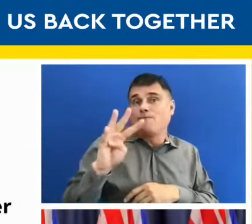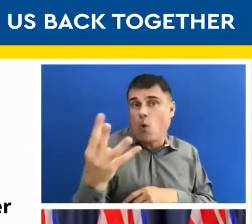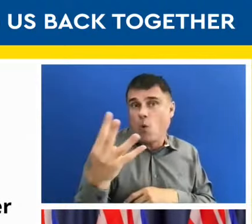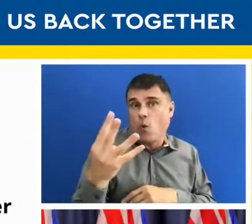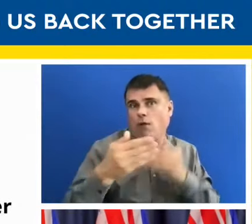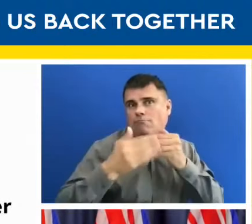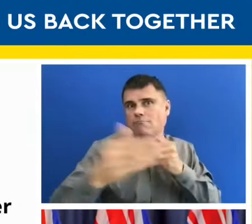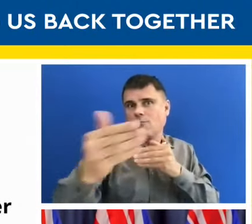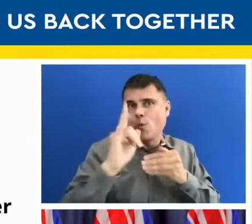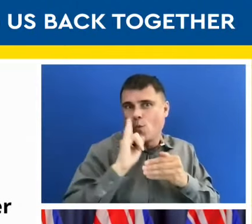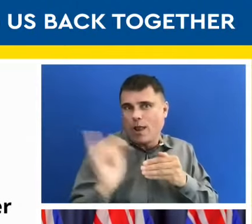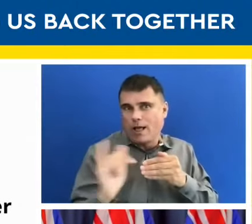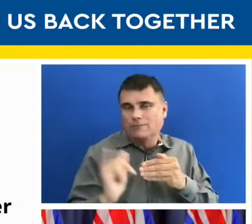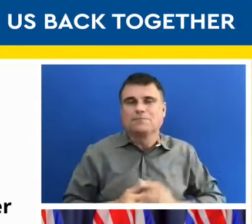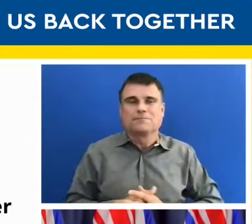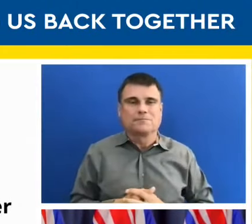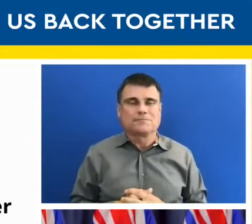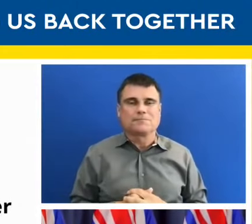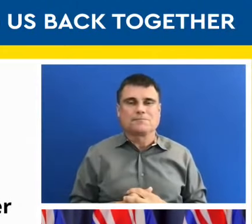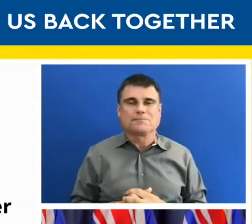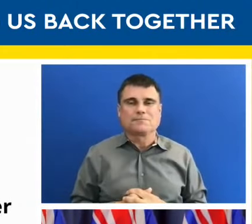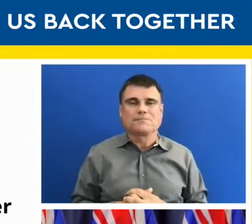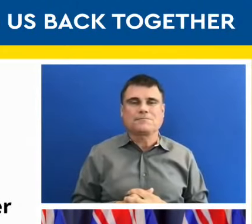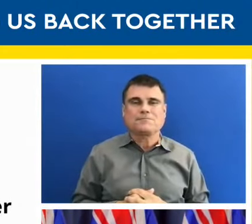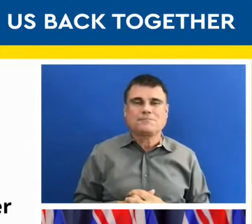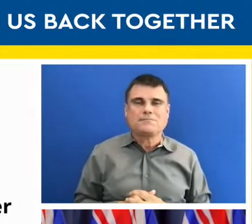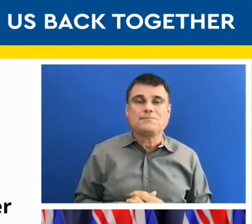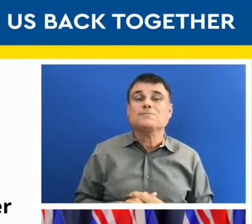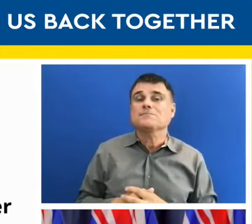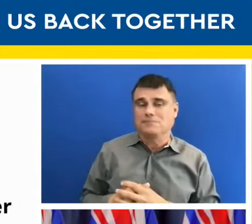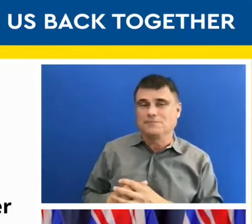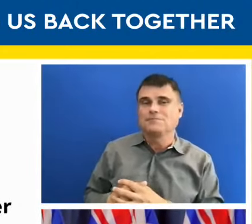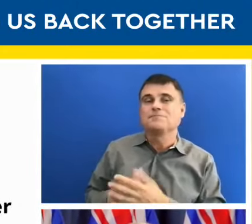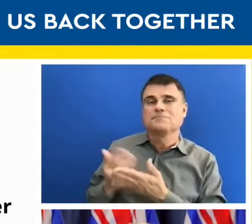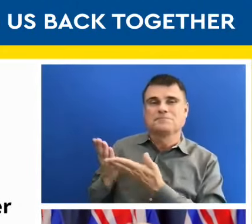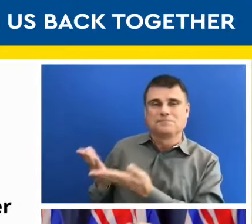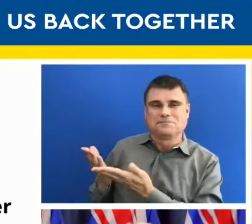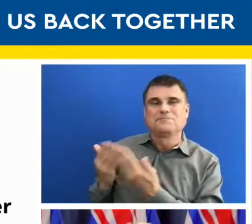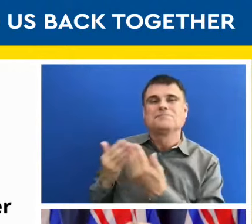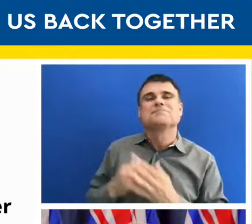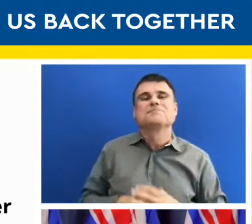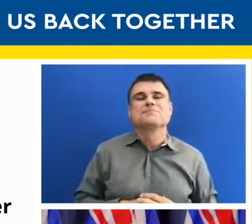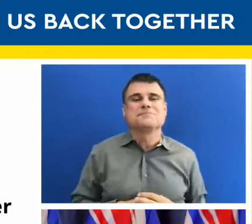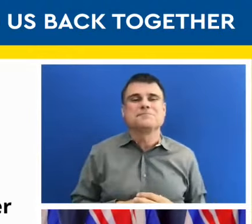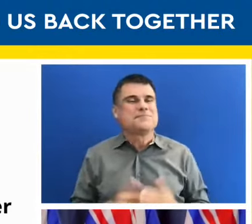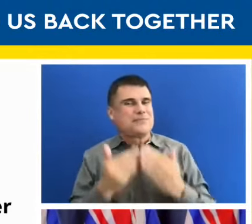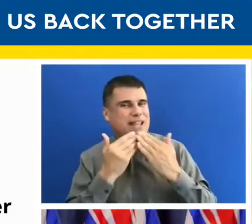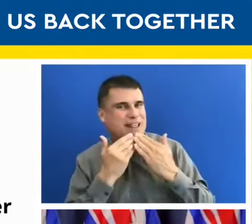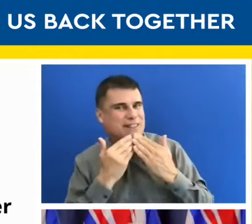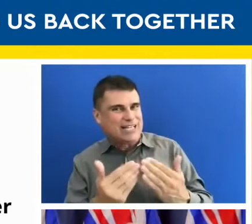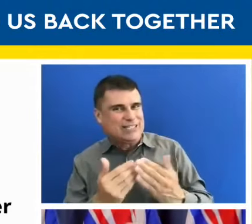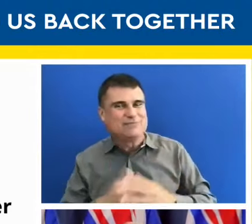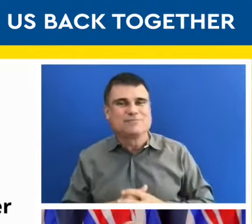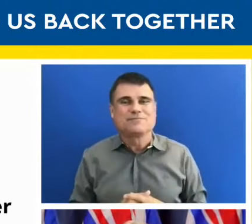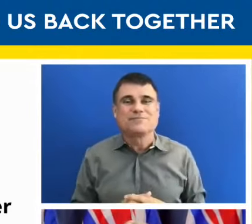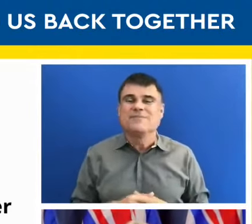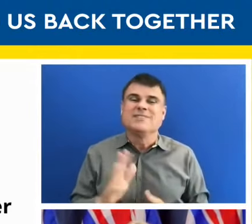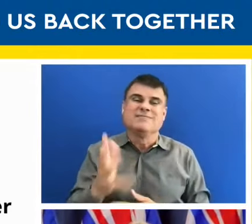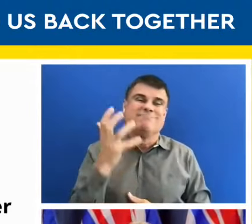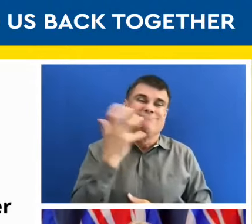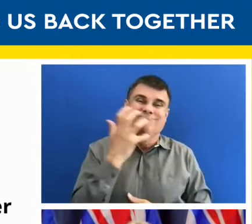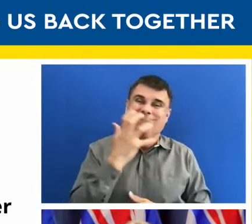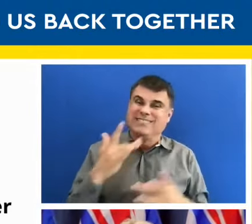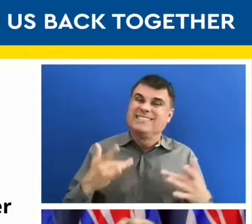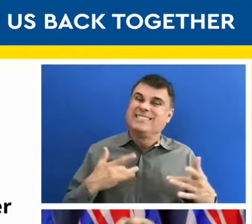Thank you very much and good afternoon. And it is indeed a great announcement today that we are